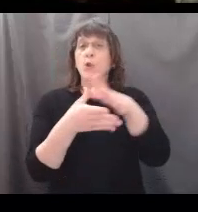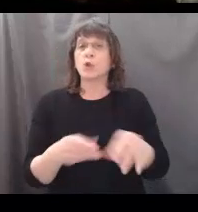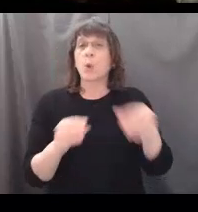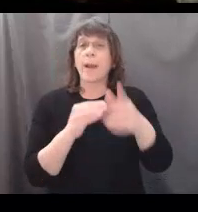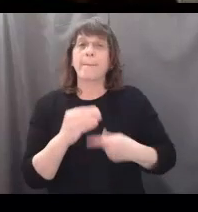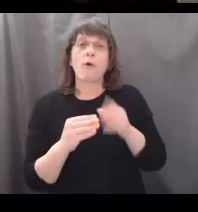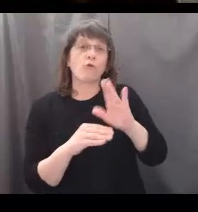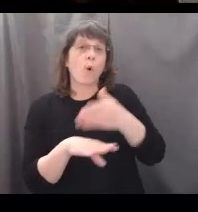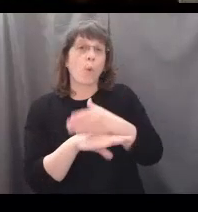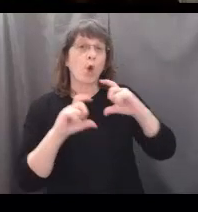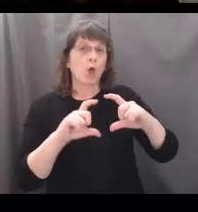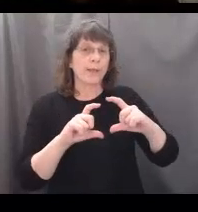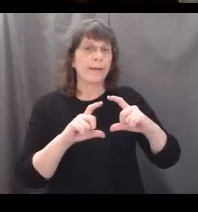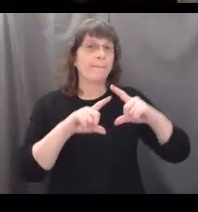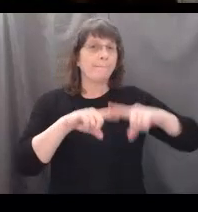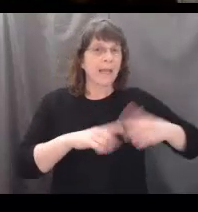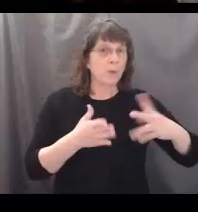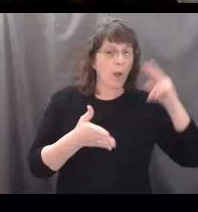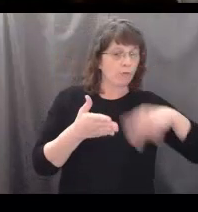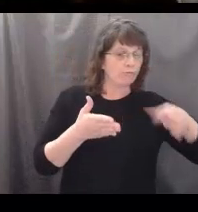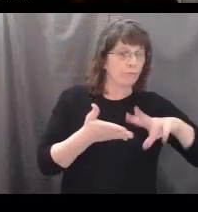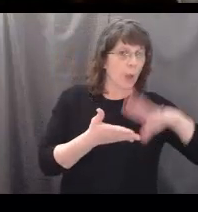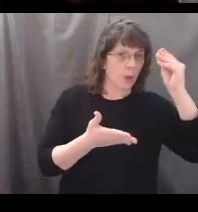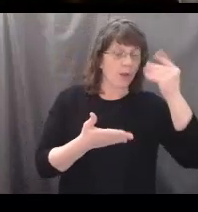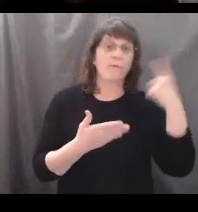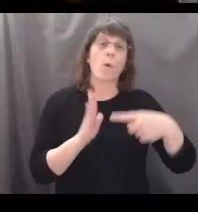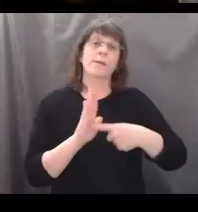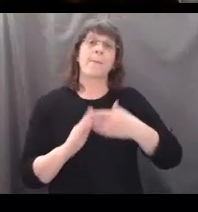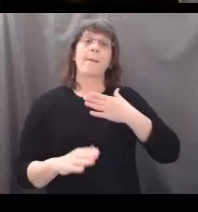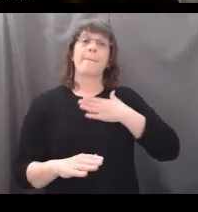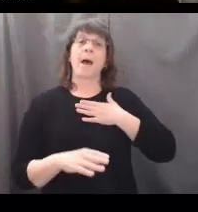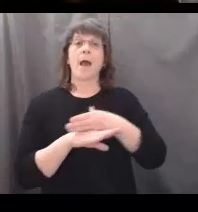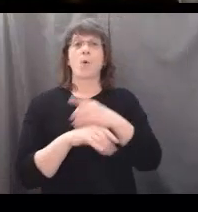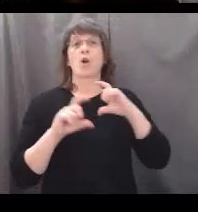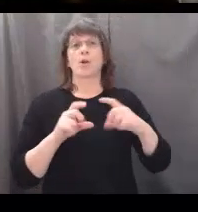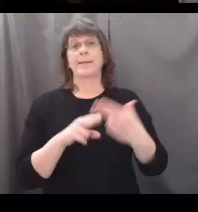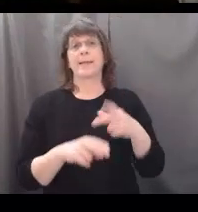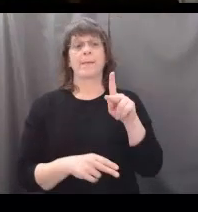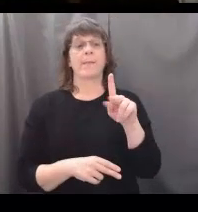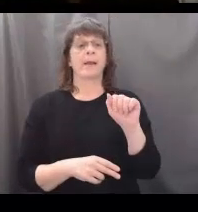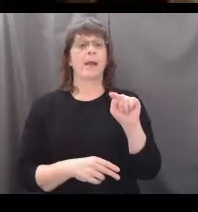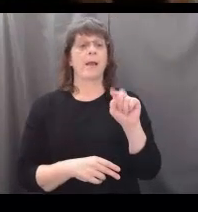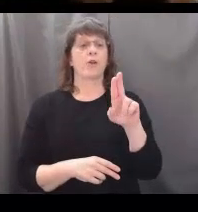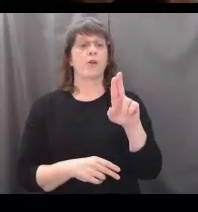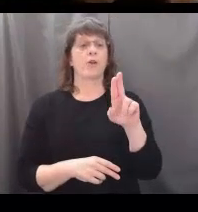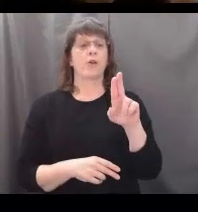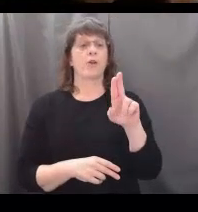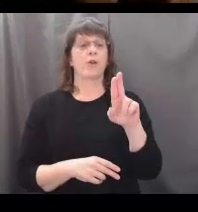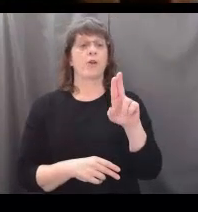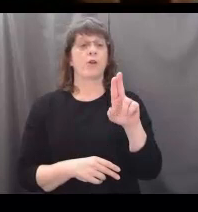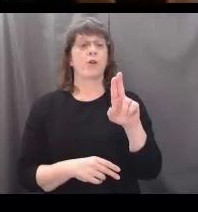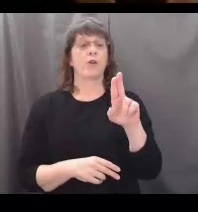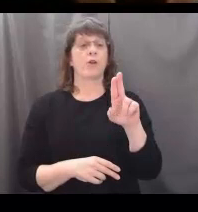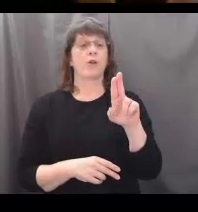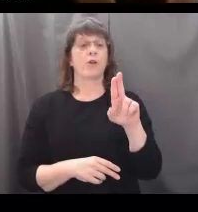based on what you have learned about it. For example, my wood cookie's name is Katrina. Katrina